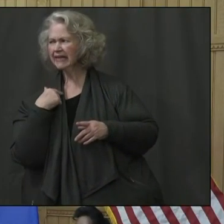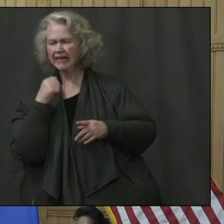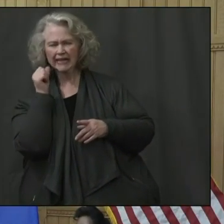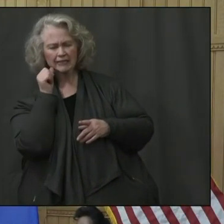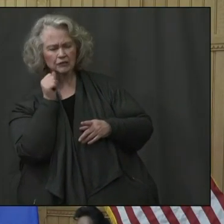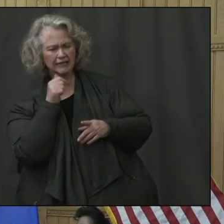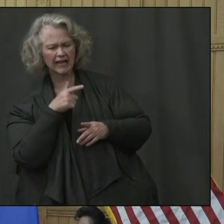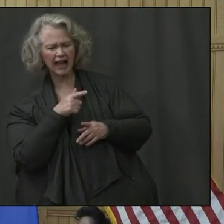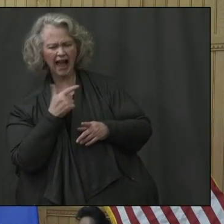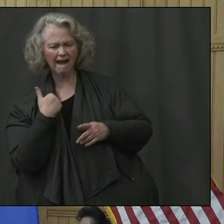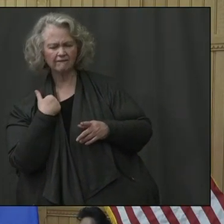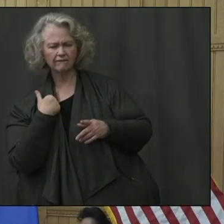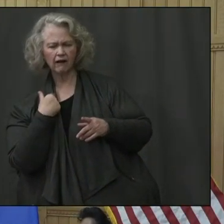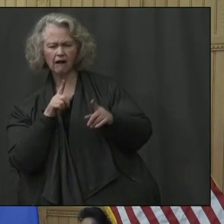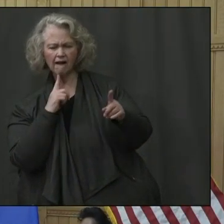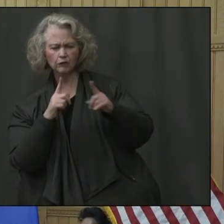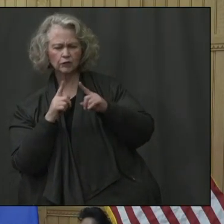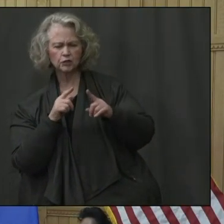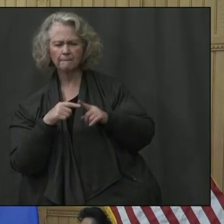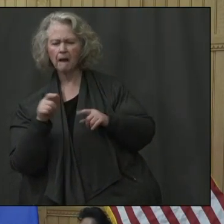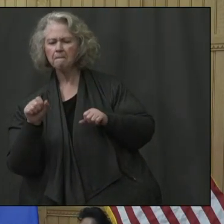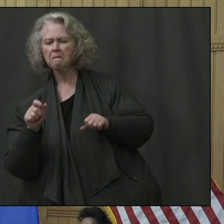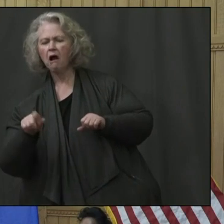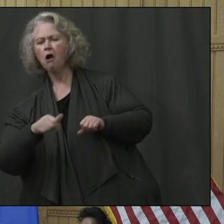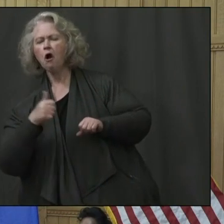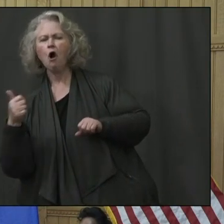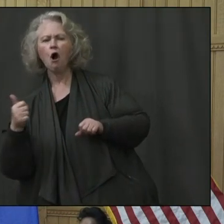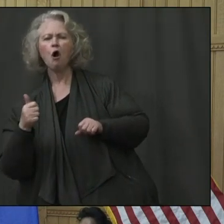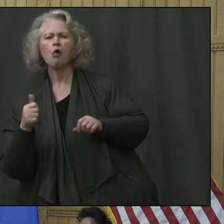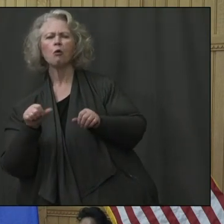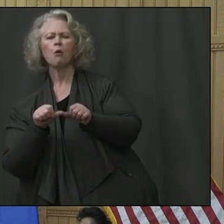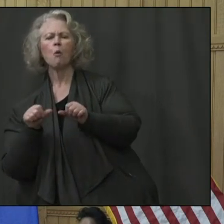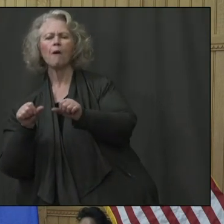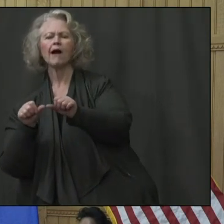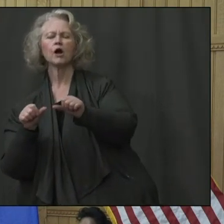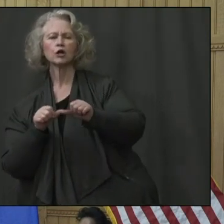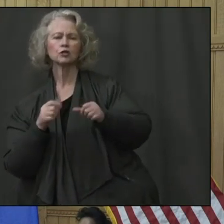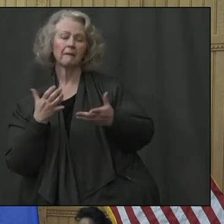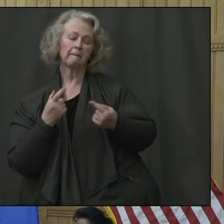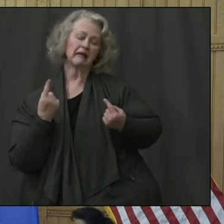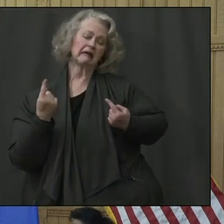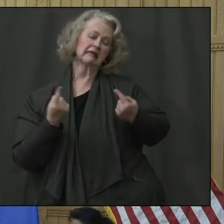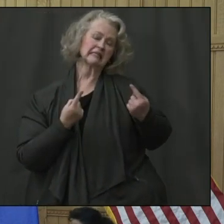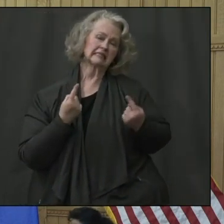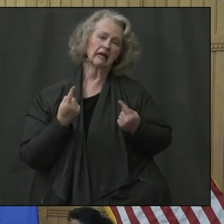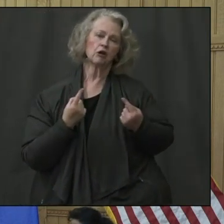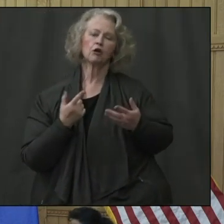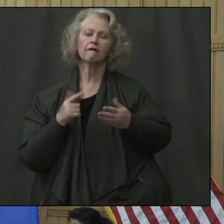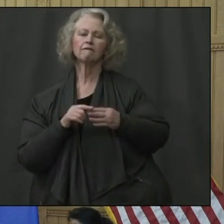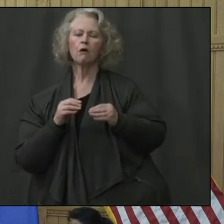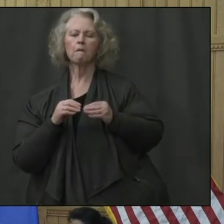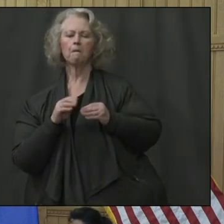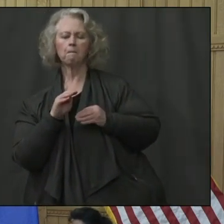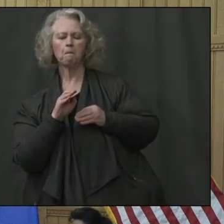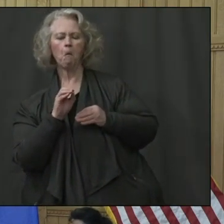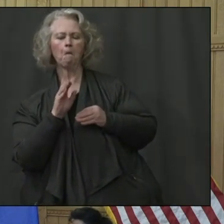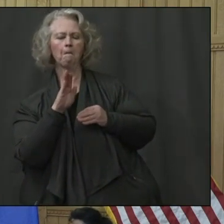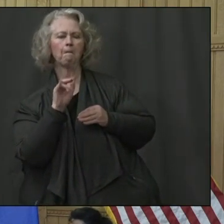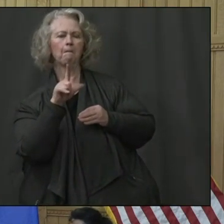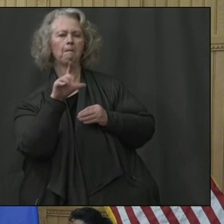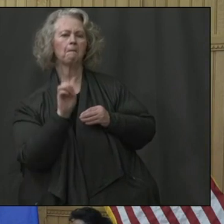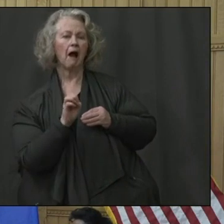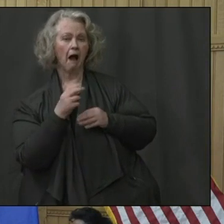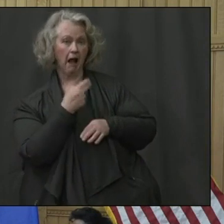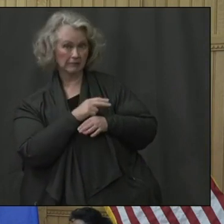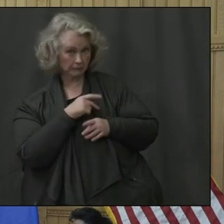on about potential other locations across the state that might be considered for some more than mobile hospitals. Has there been any further